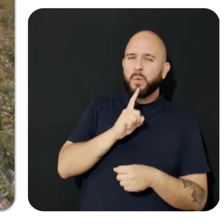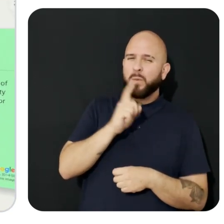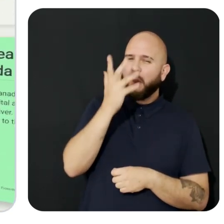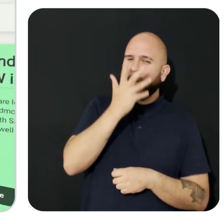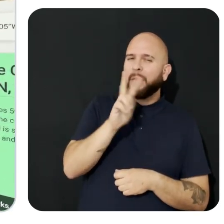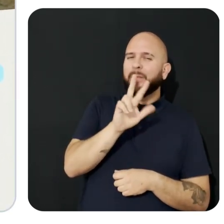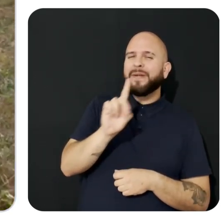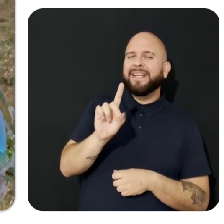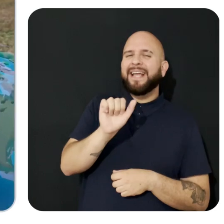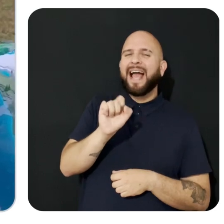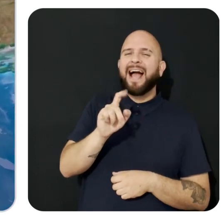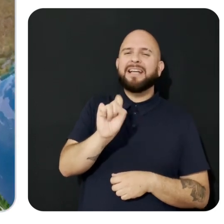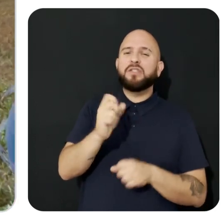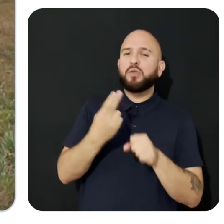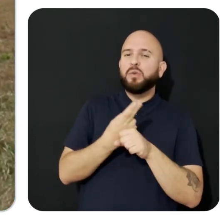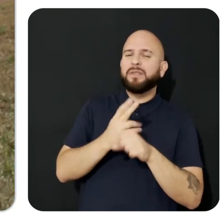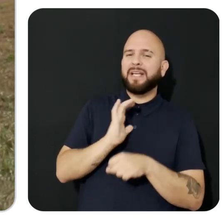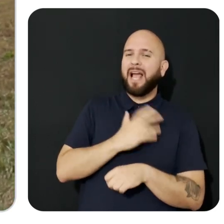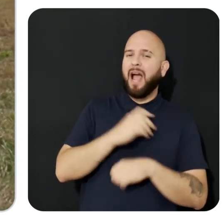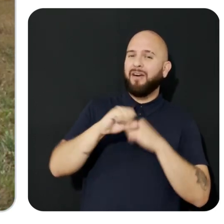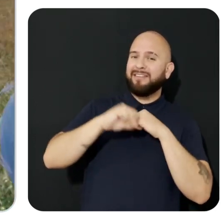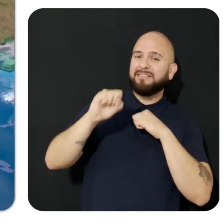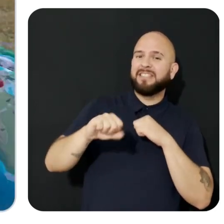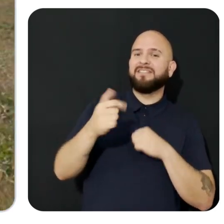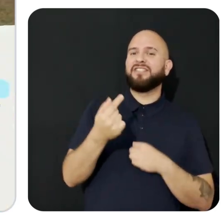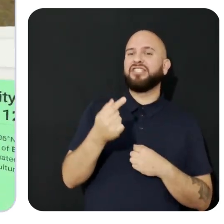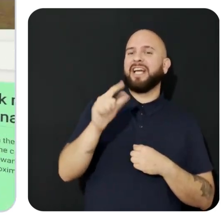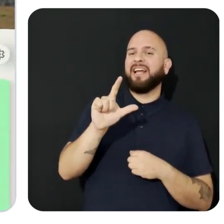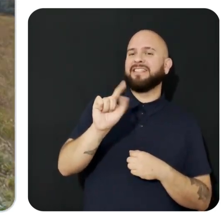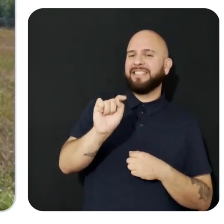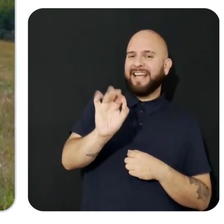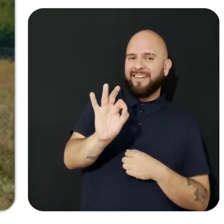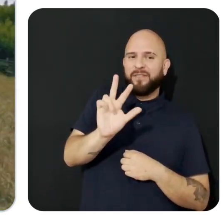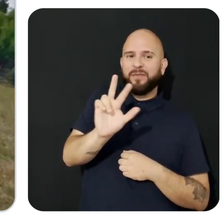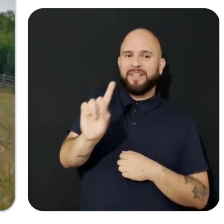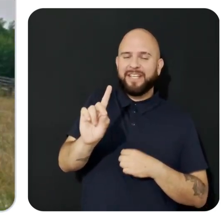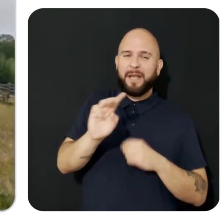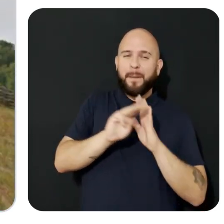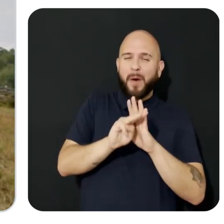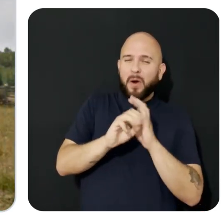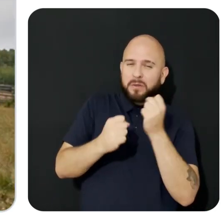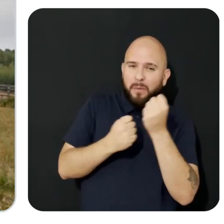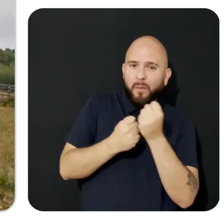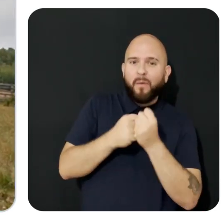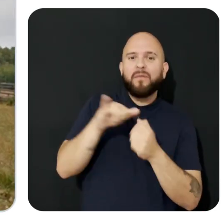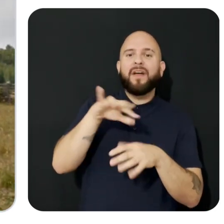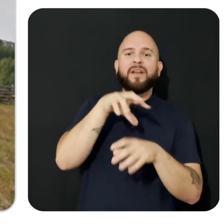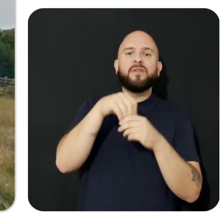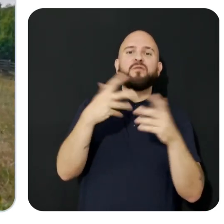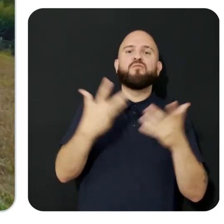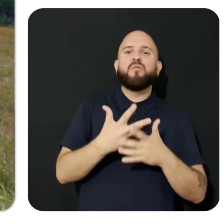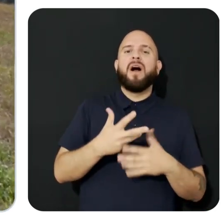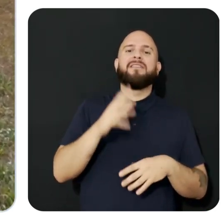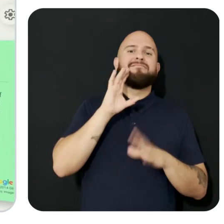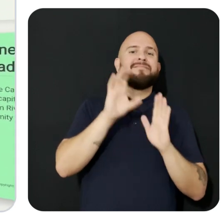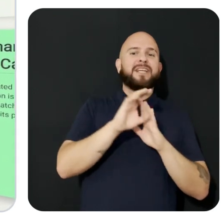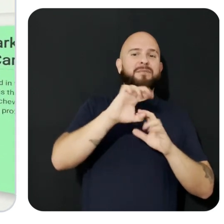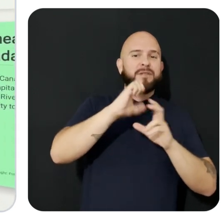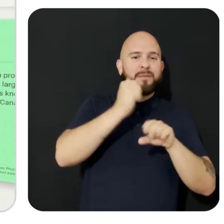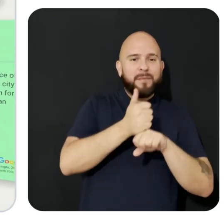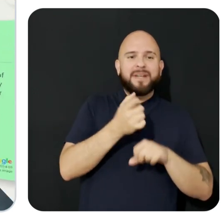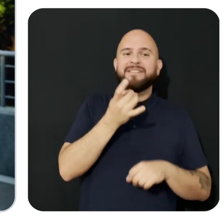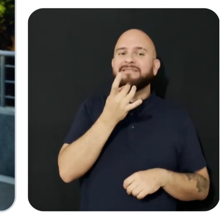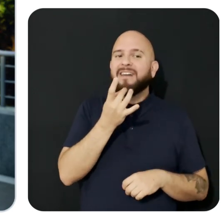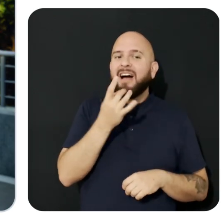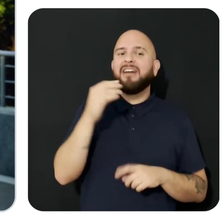assets using our extensive GLTF 3D model support that includes image-based lighting, physically-based rendering, animation, and more.